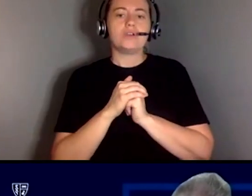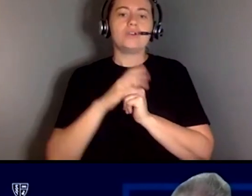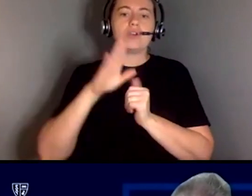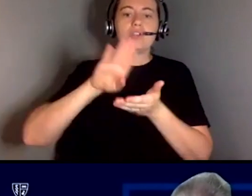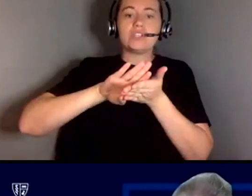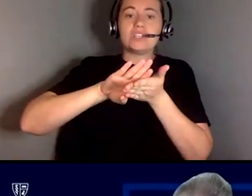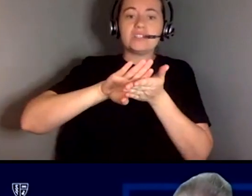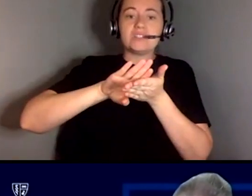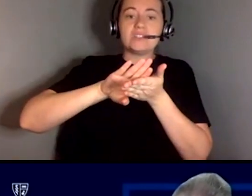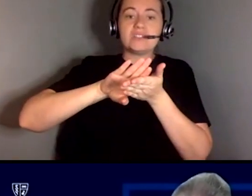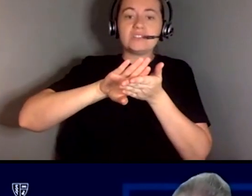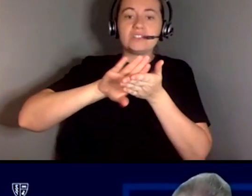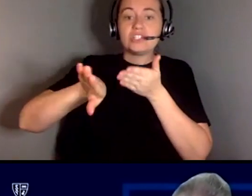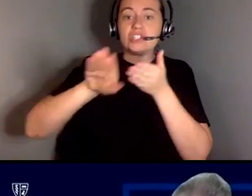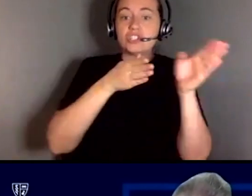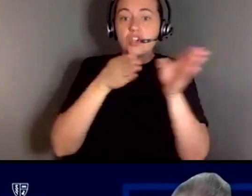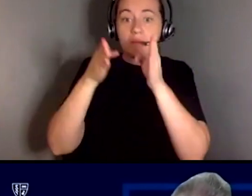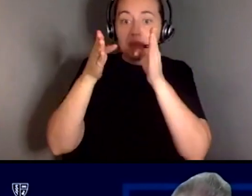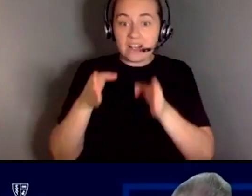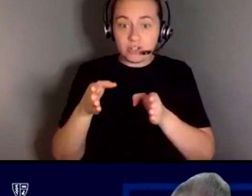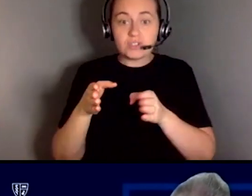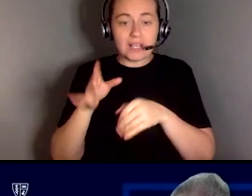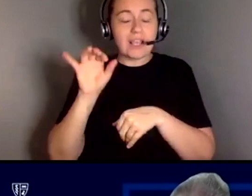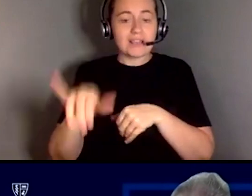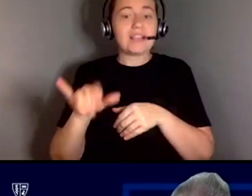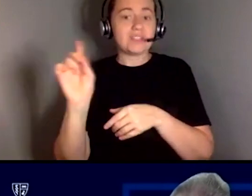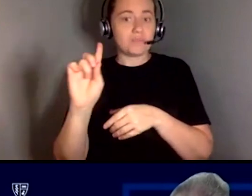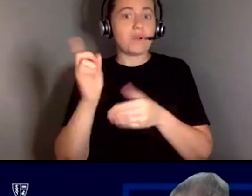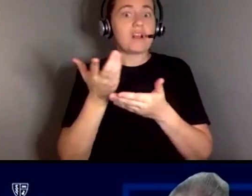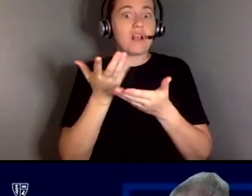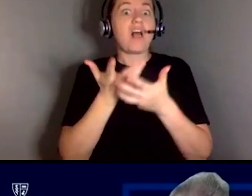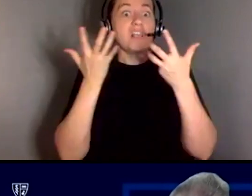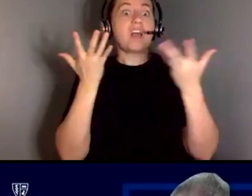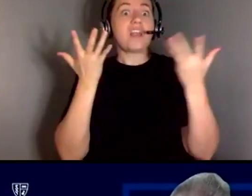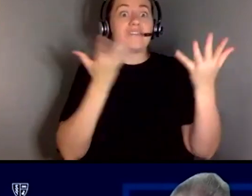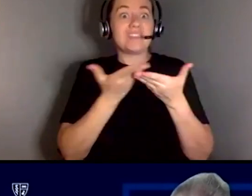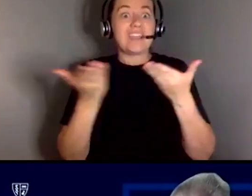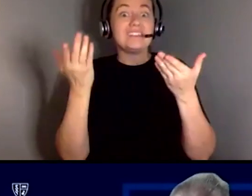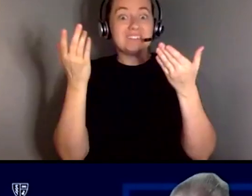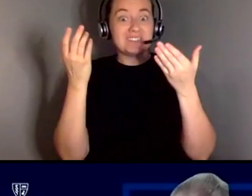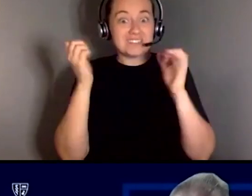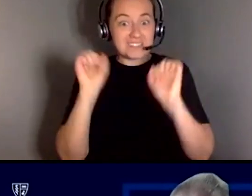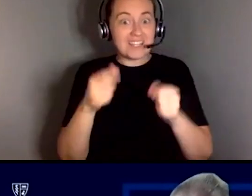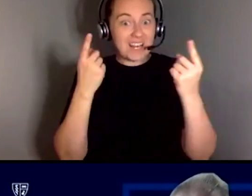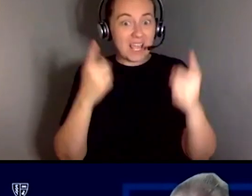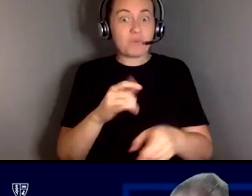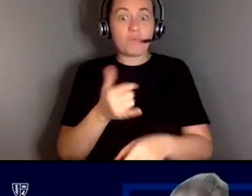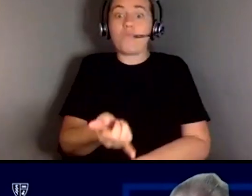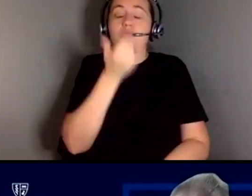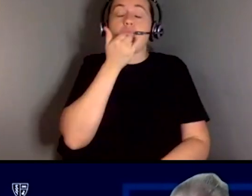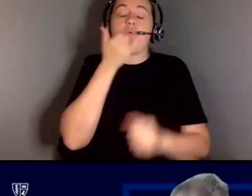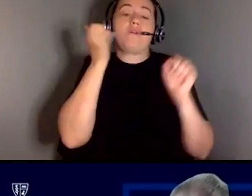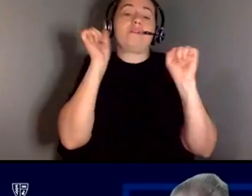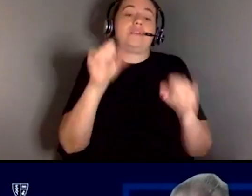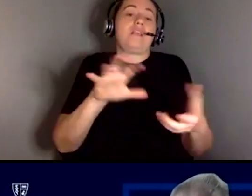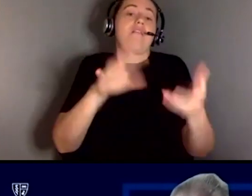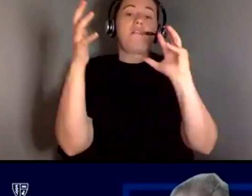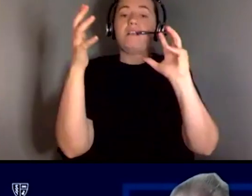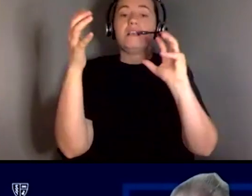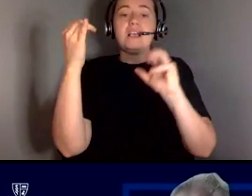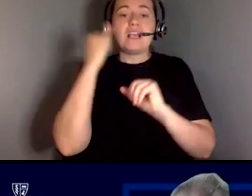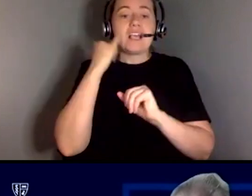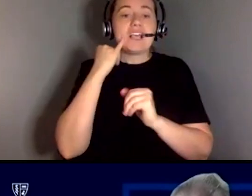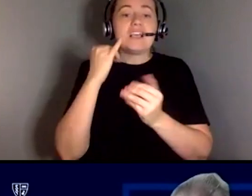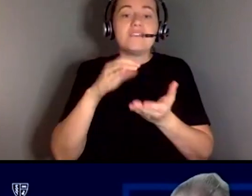that's where a lot of things can go really wrong um if a discharge planner is